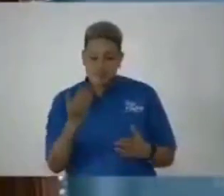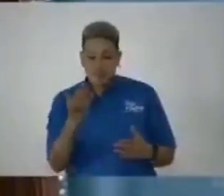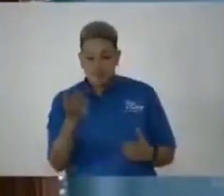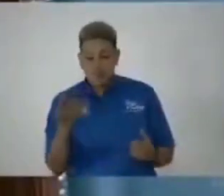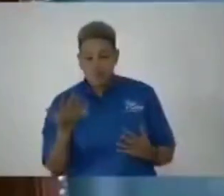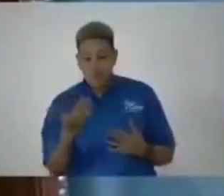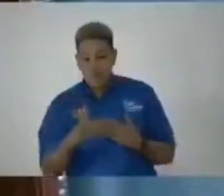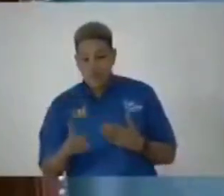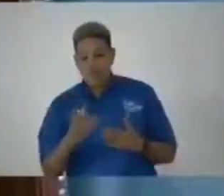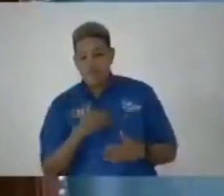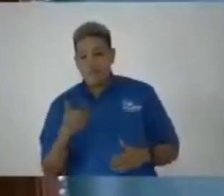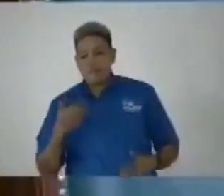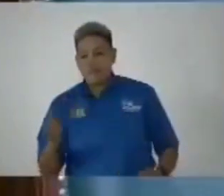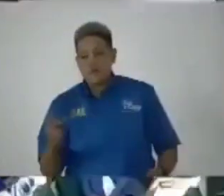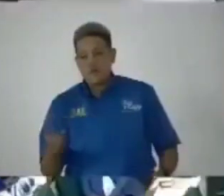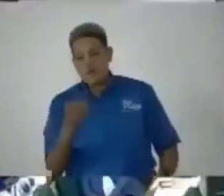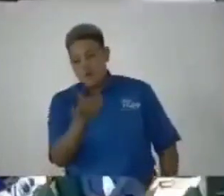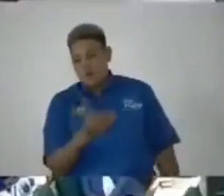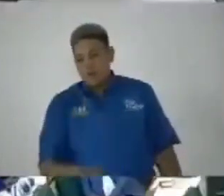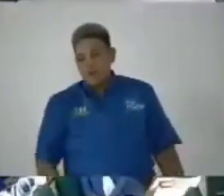Good. Thank you, Madam Speaker.